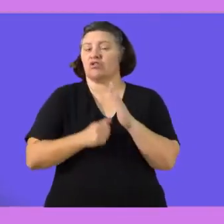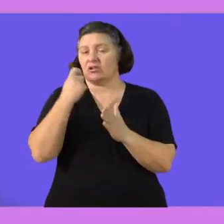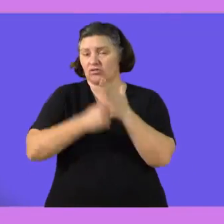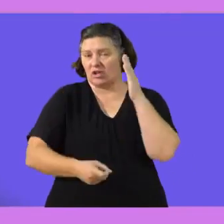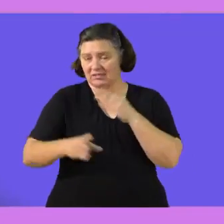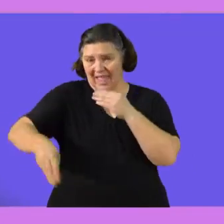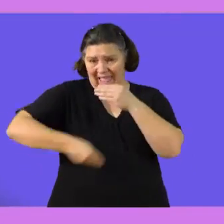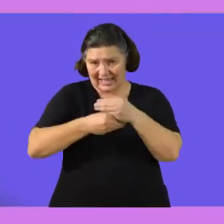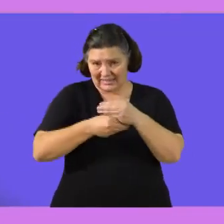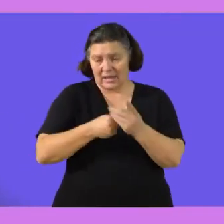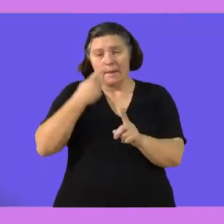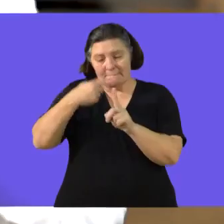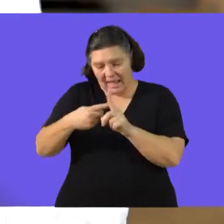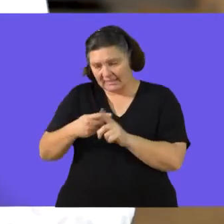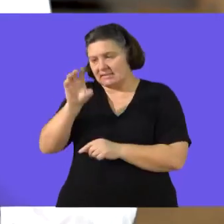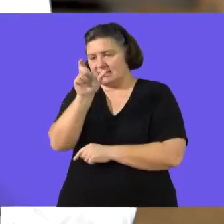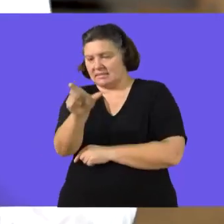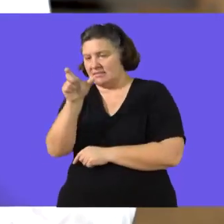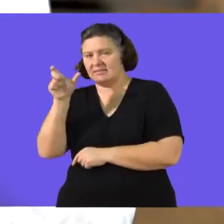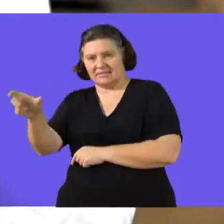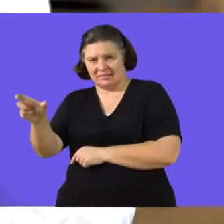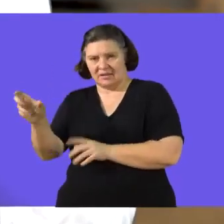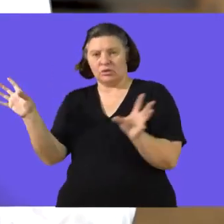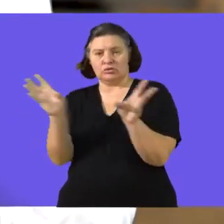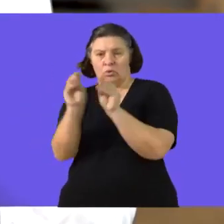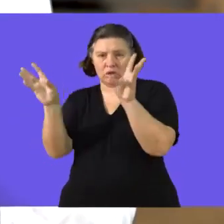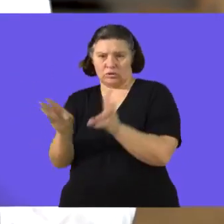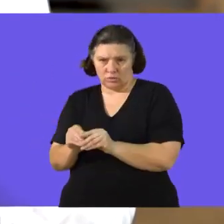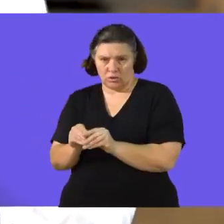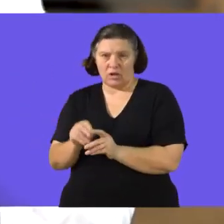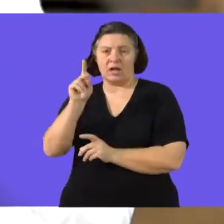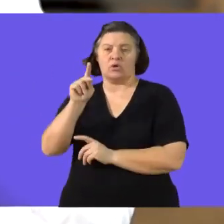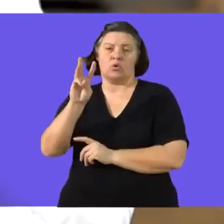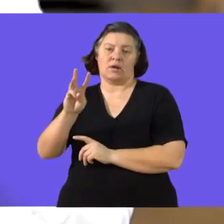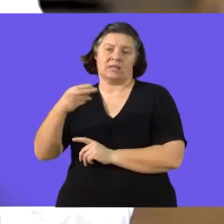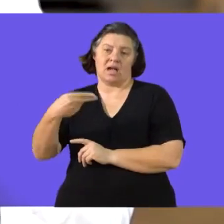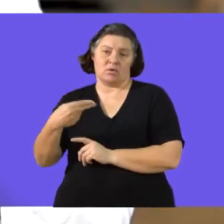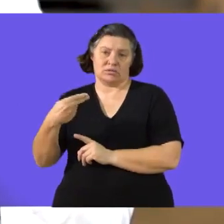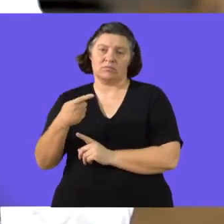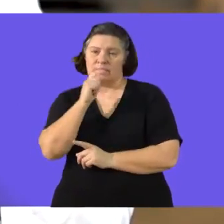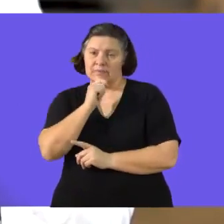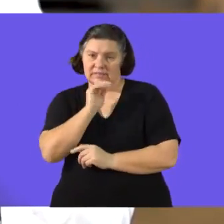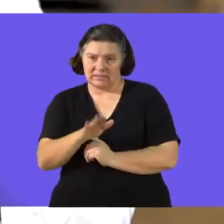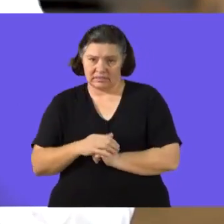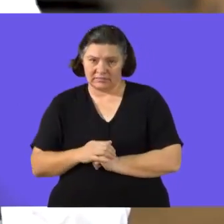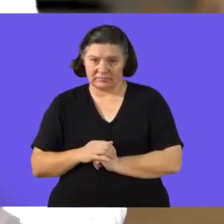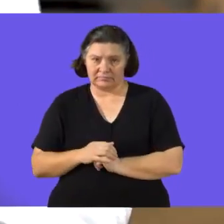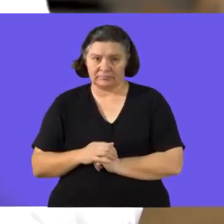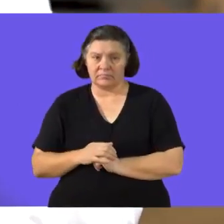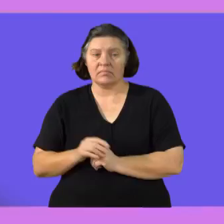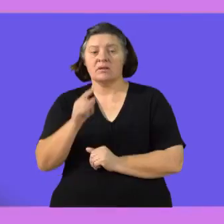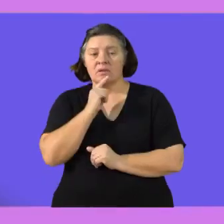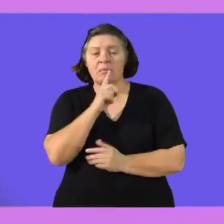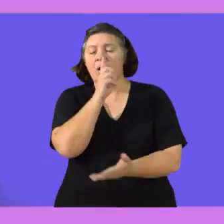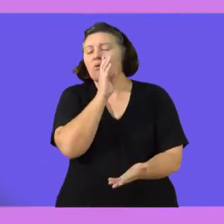charge so you take the service charge plus the tariff multiply by the total number of kilowatt hours used then